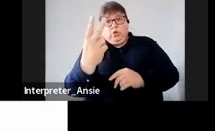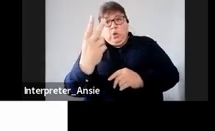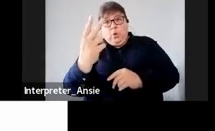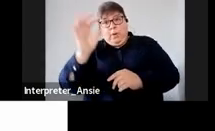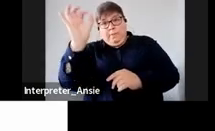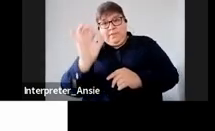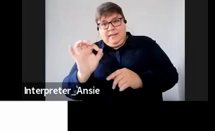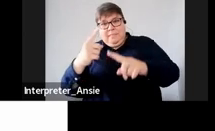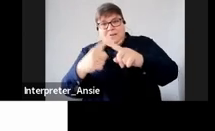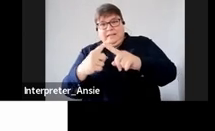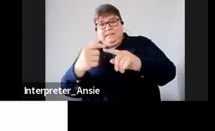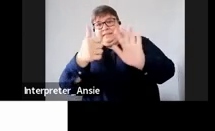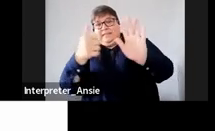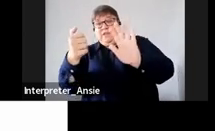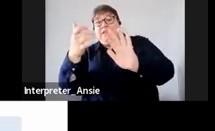1650